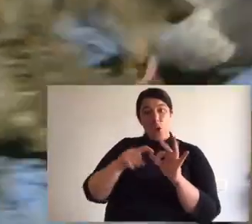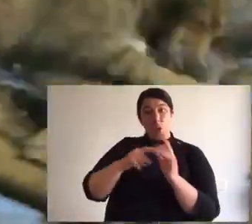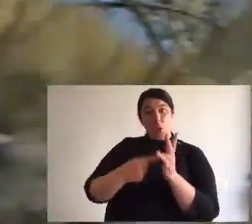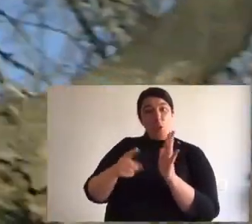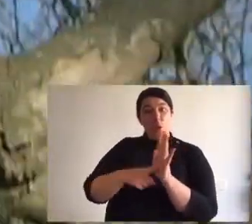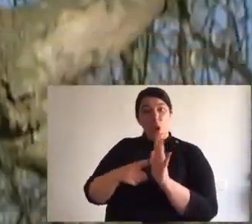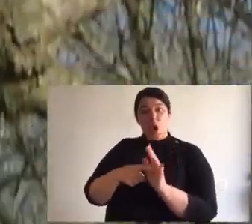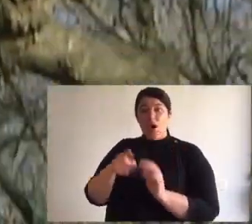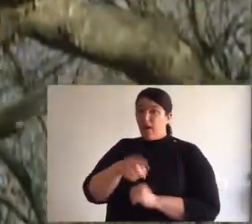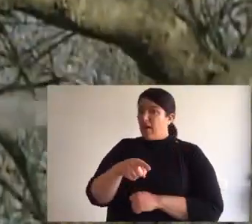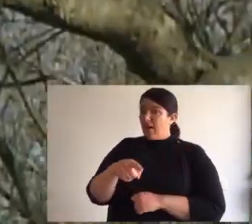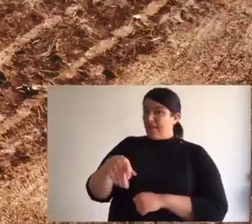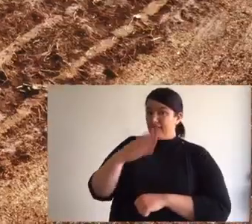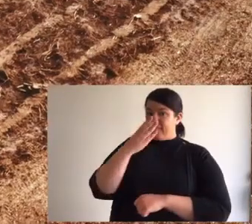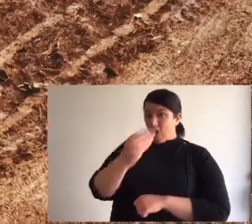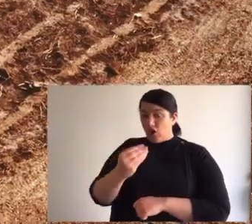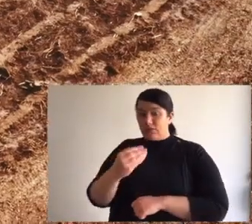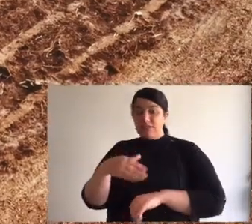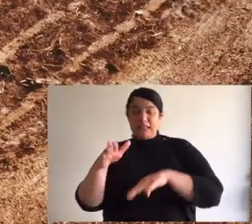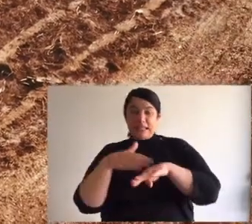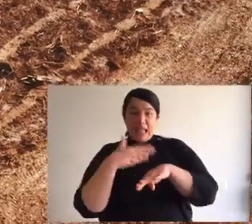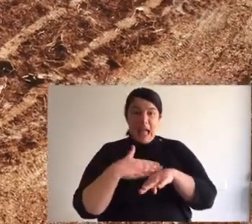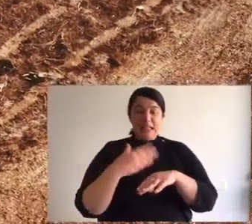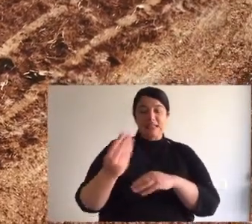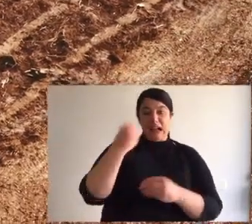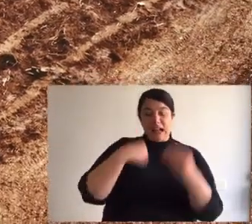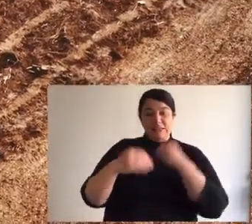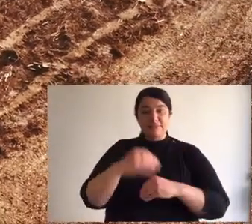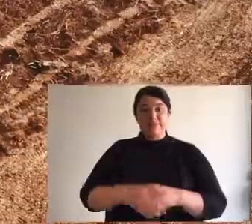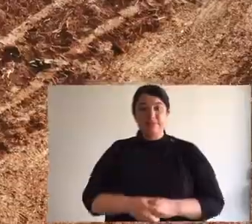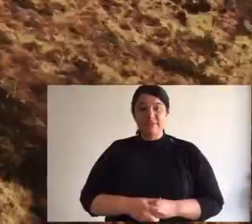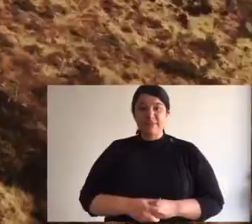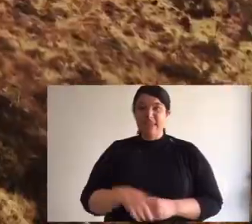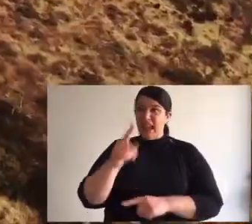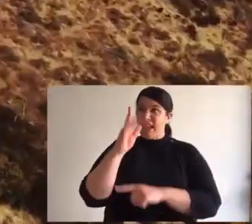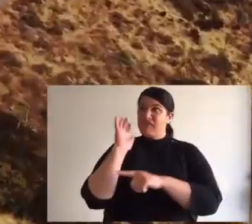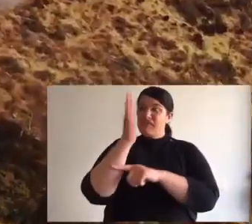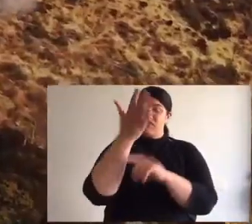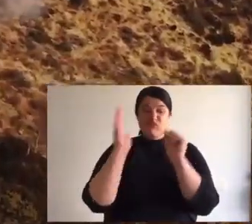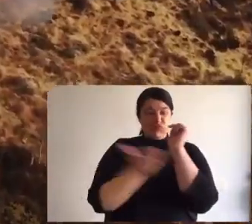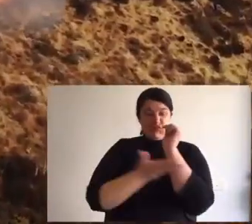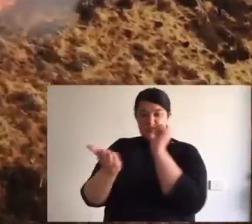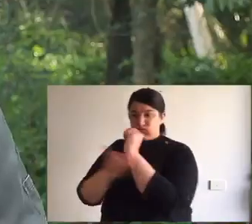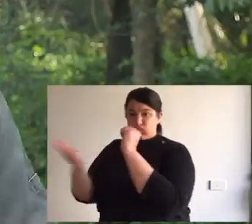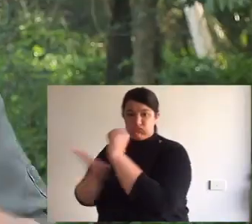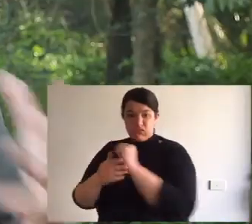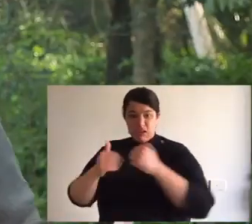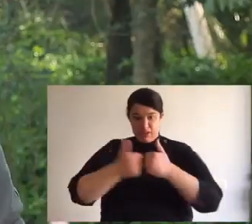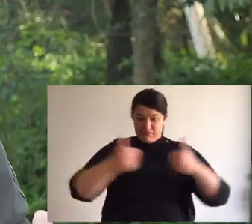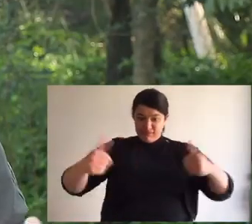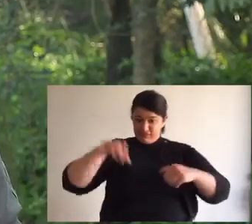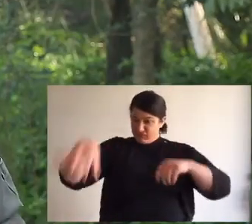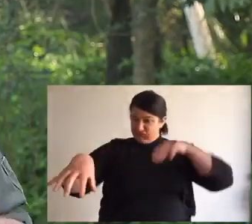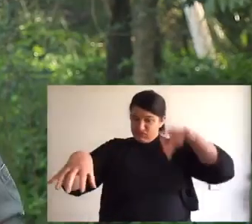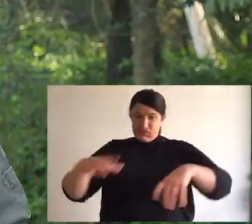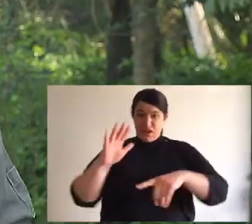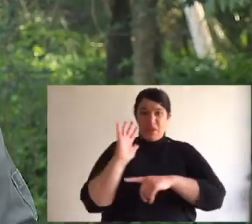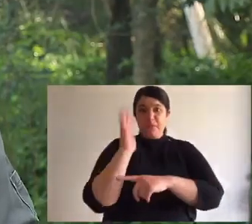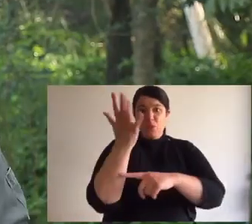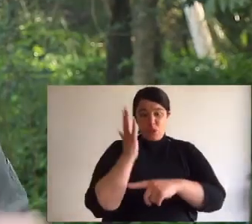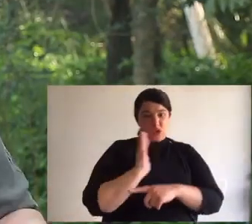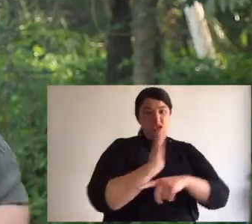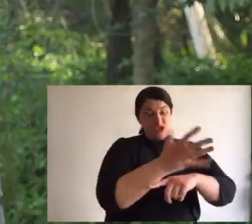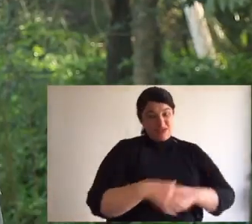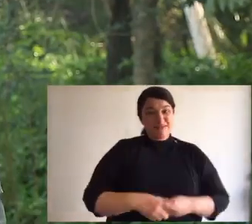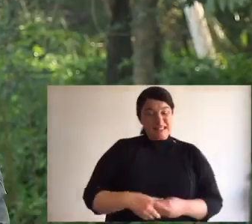it's an issue of the fox and cat but also the destruction of its habitat, catastrophic fires, habitat fragmentation and